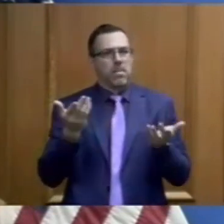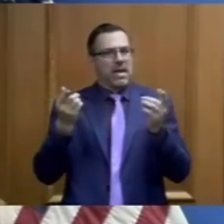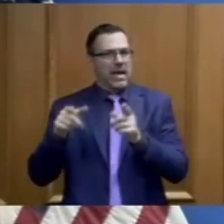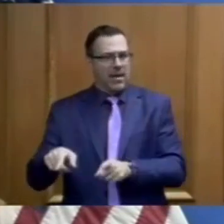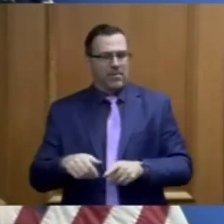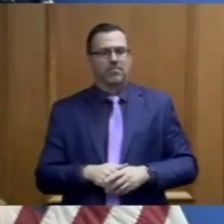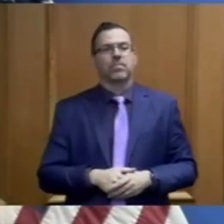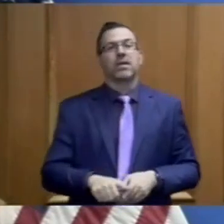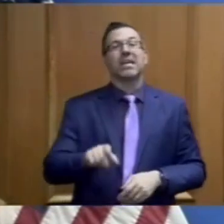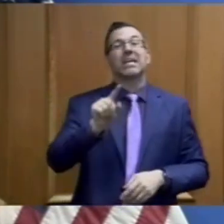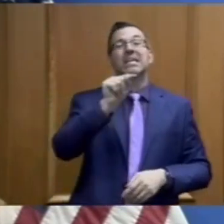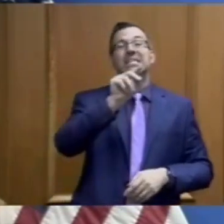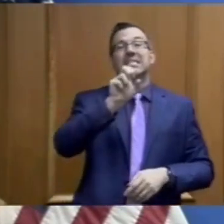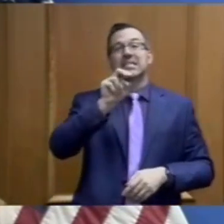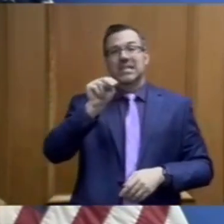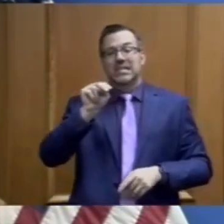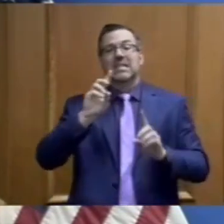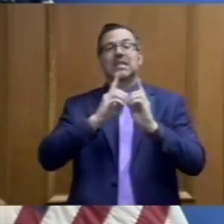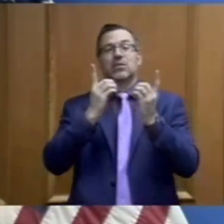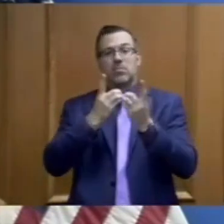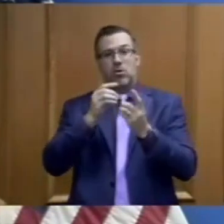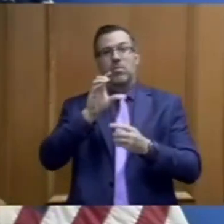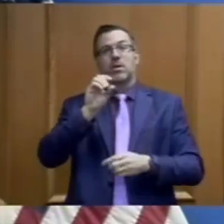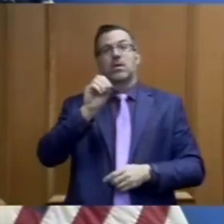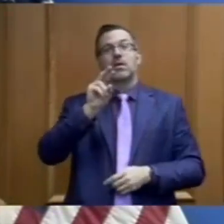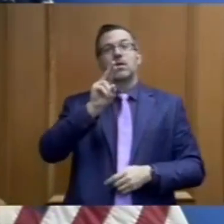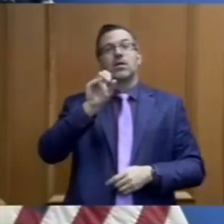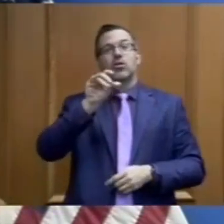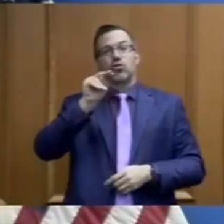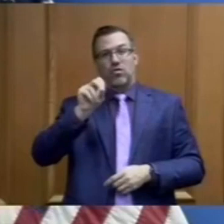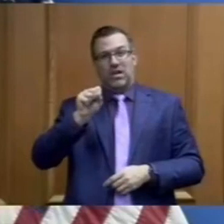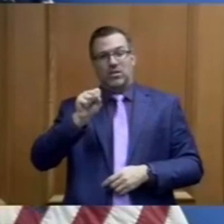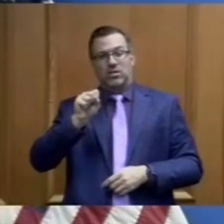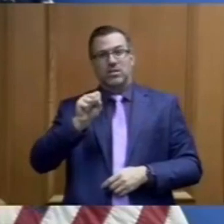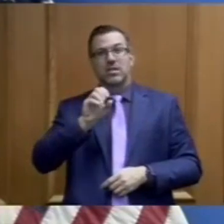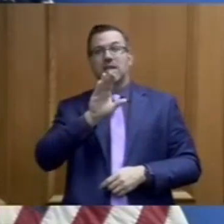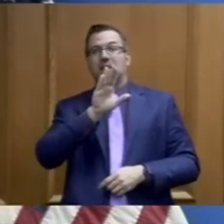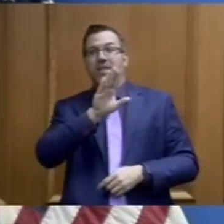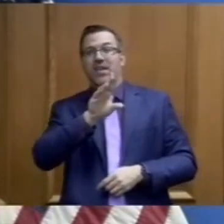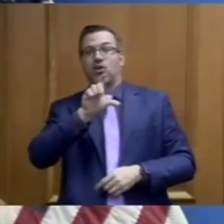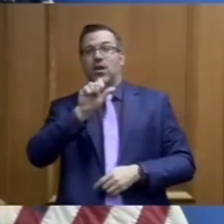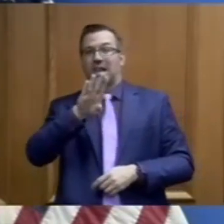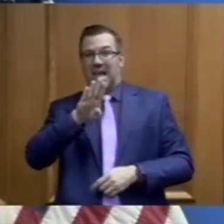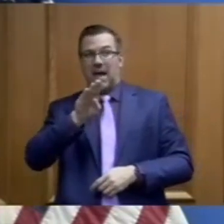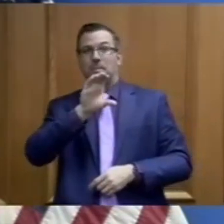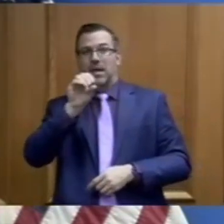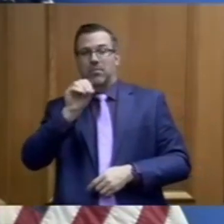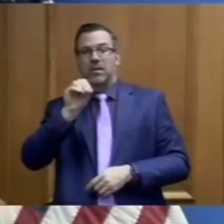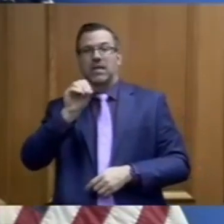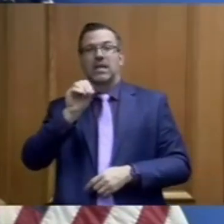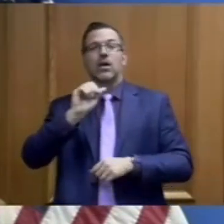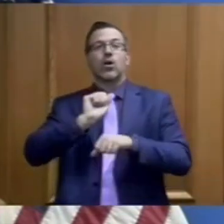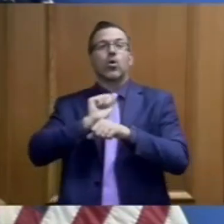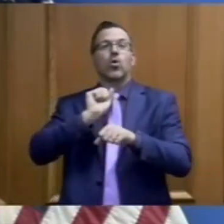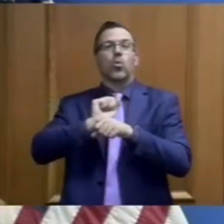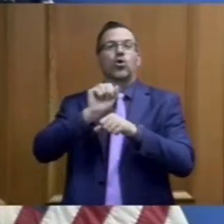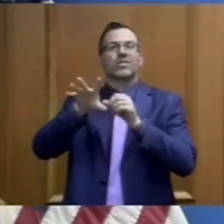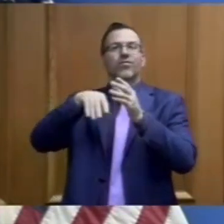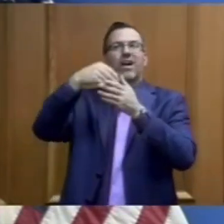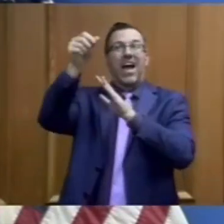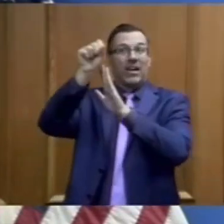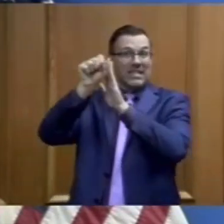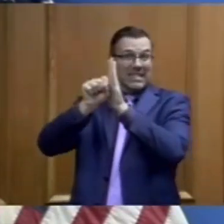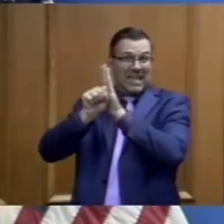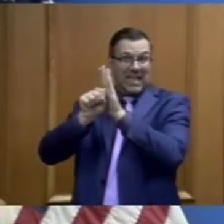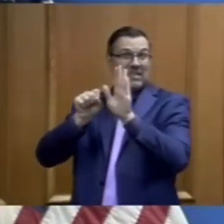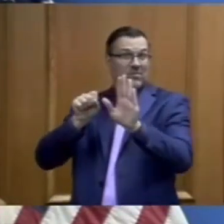Tennessee Department of Corrections lab vendor for their medical provider is out of state, and so that reporting might be a bit